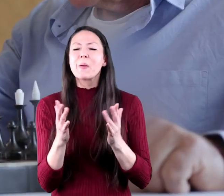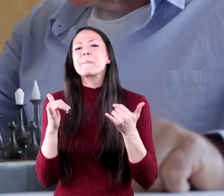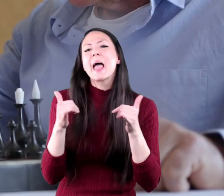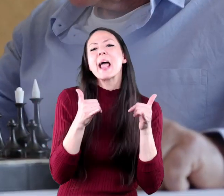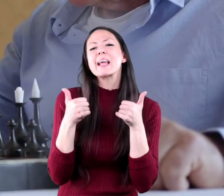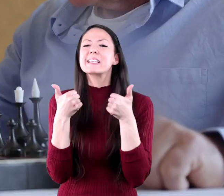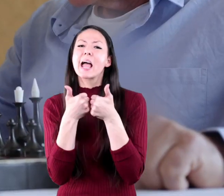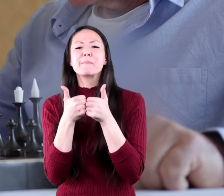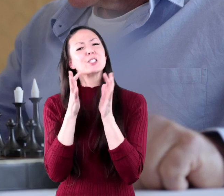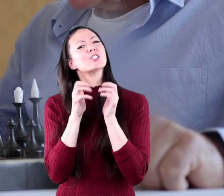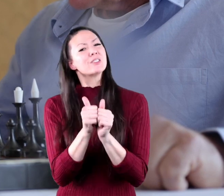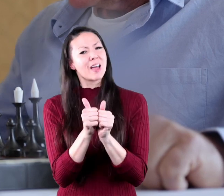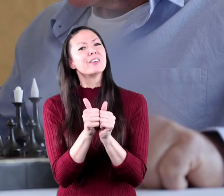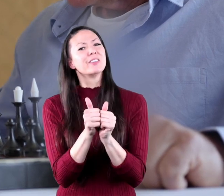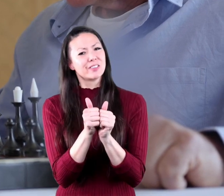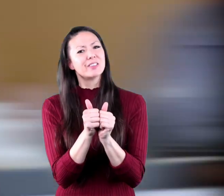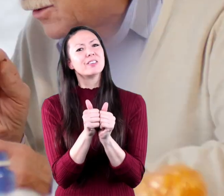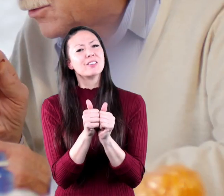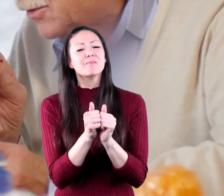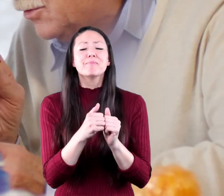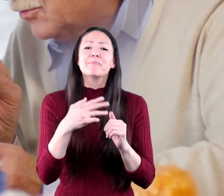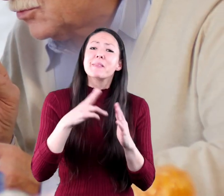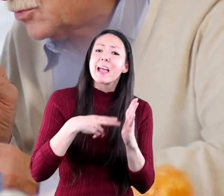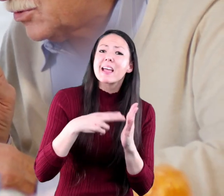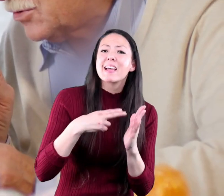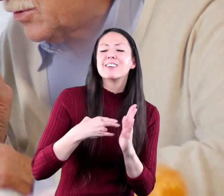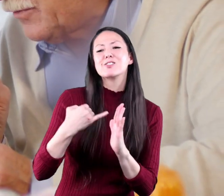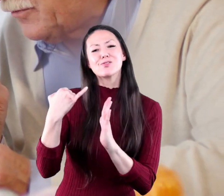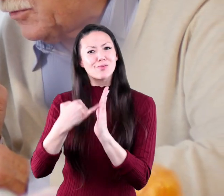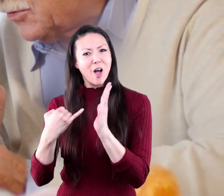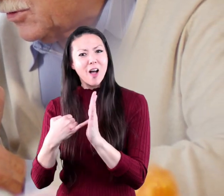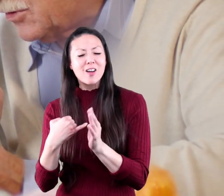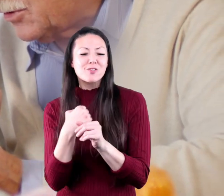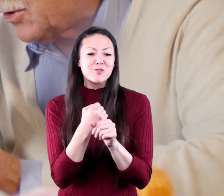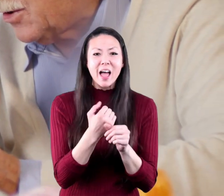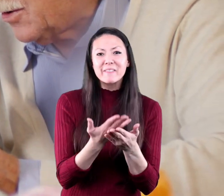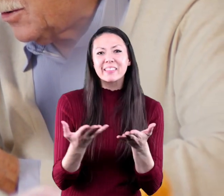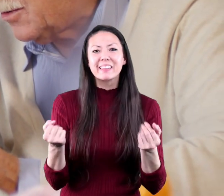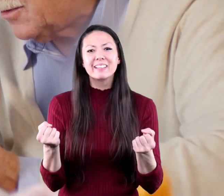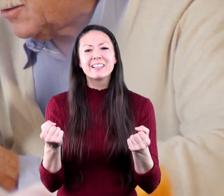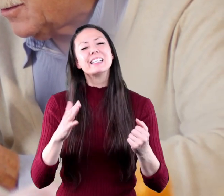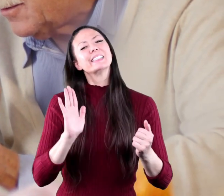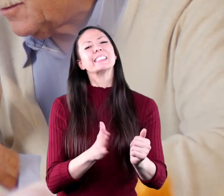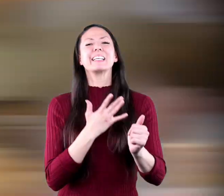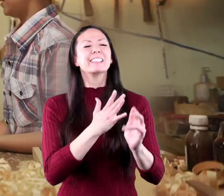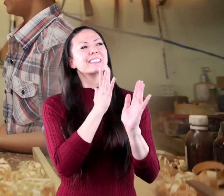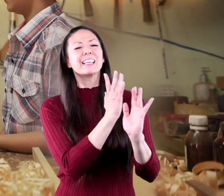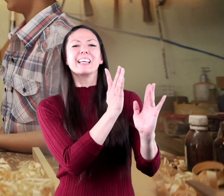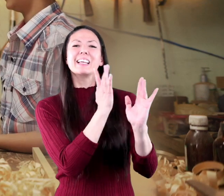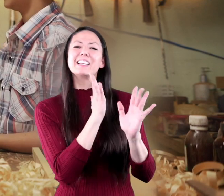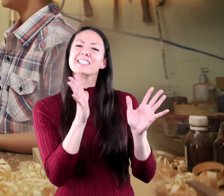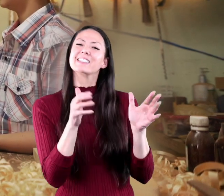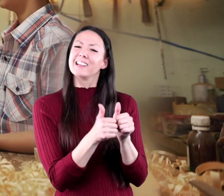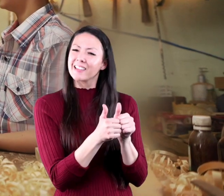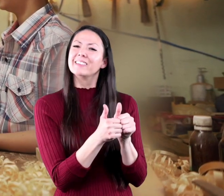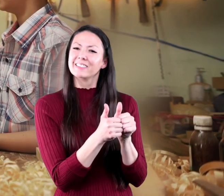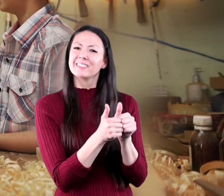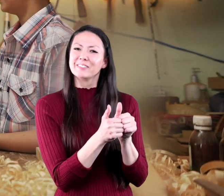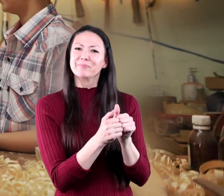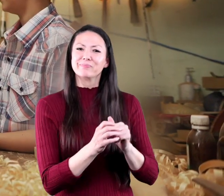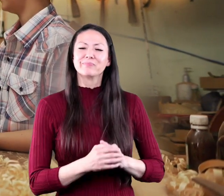different board games together paint draw make crafts or sing together